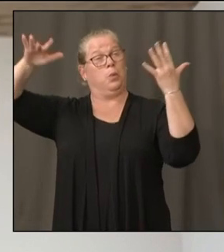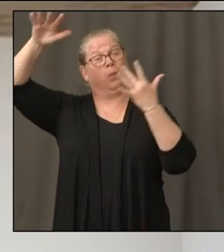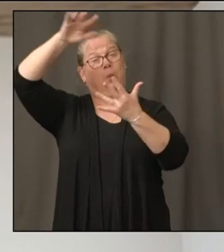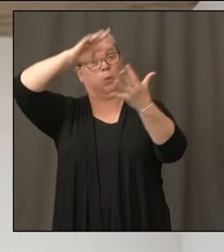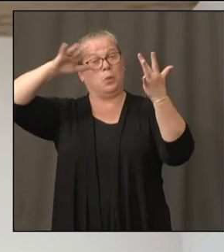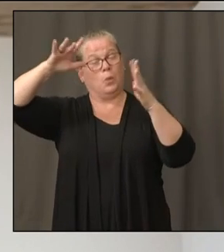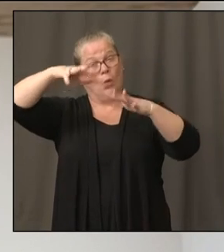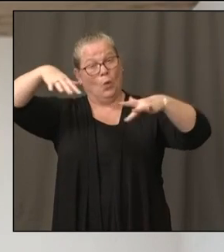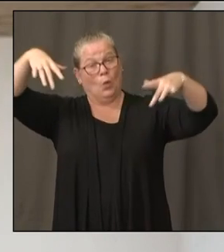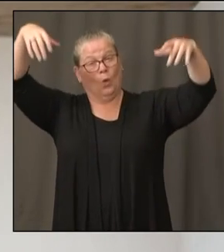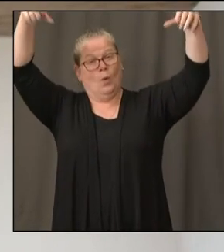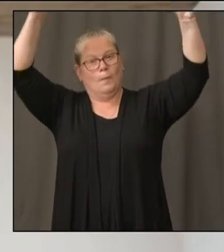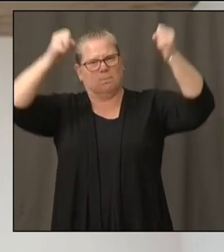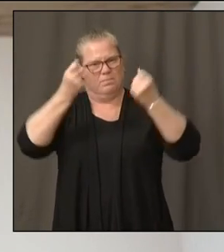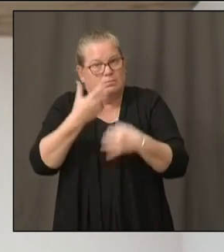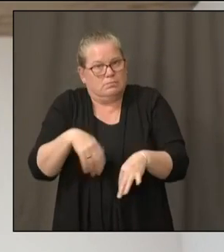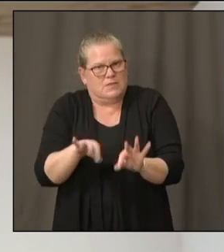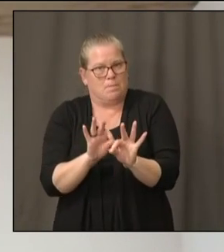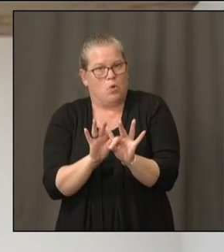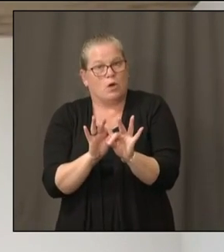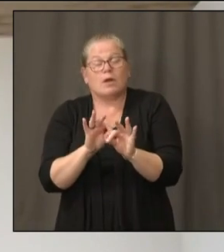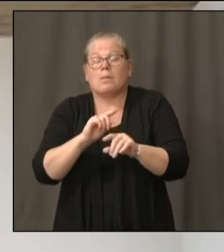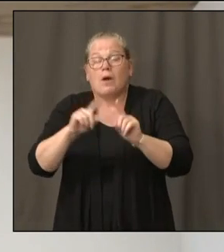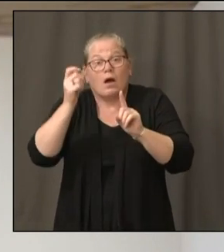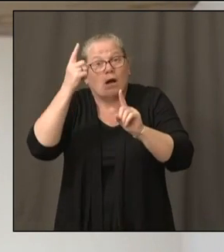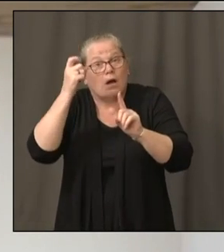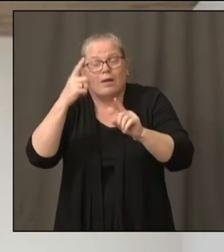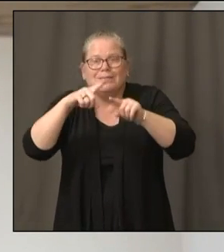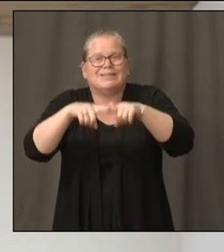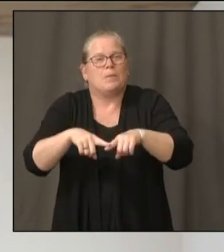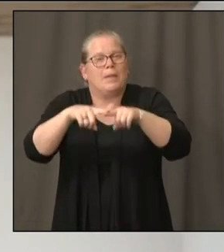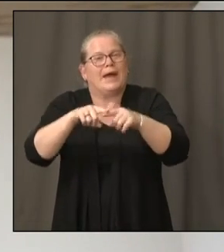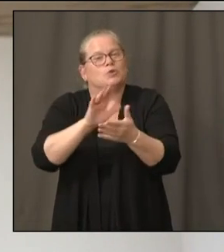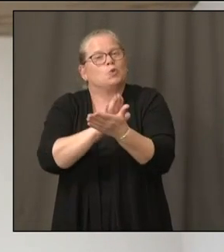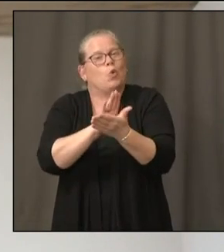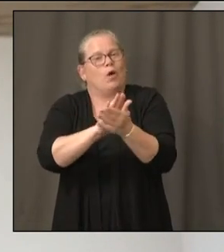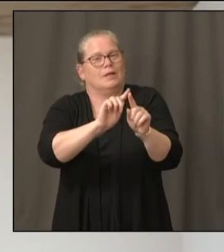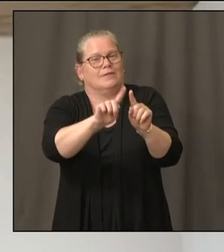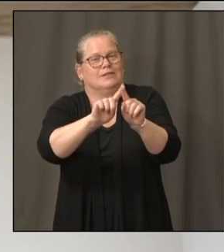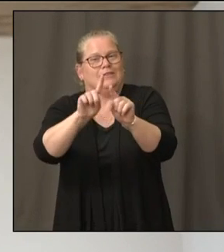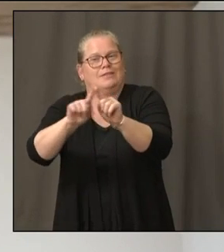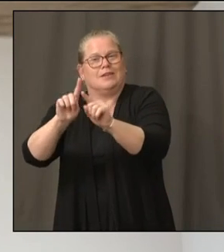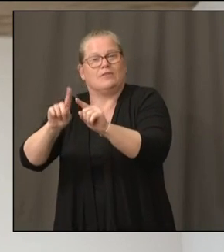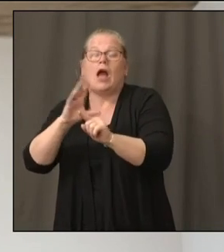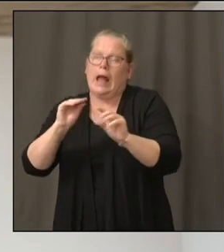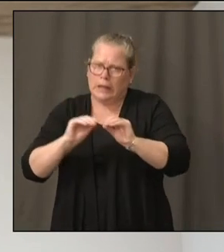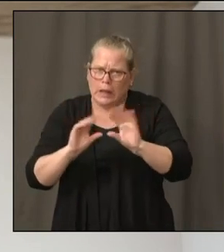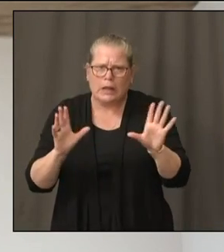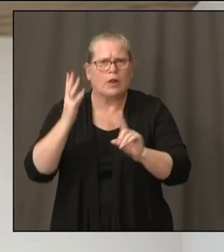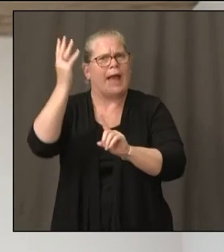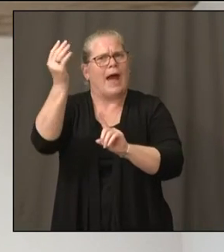it's, we've all learned that outdoor activities are safer than indoor activities. And being